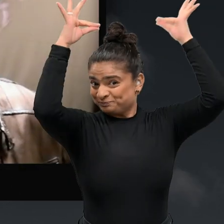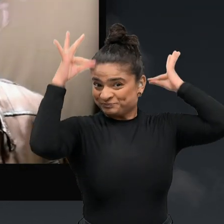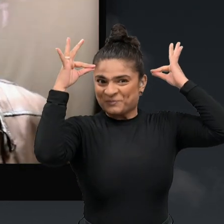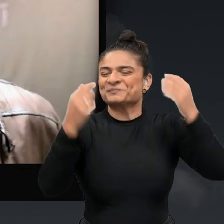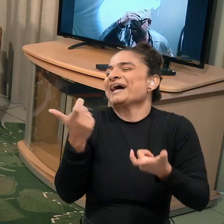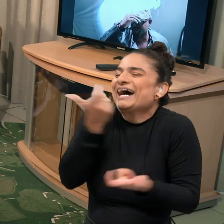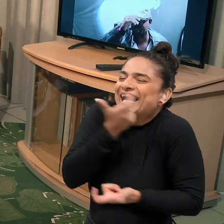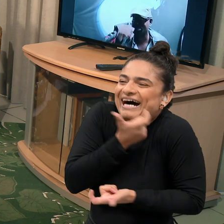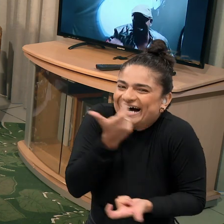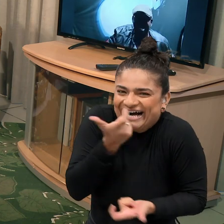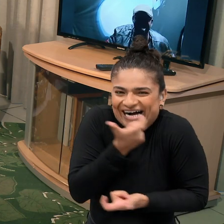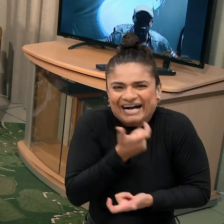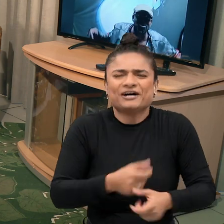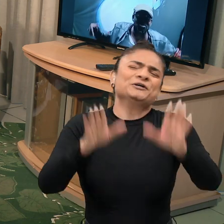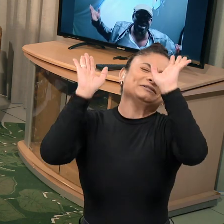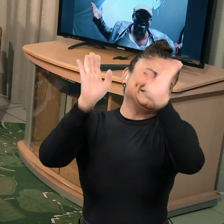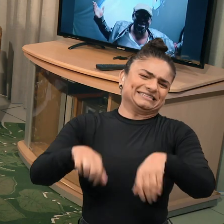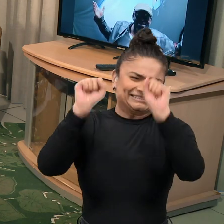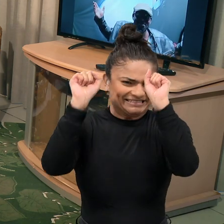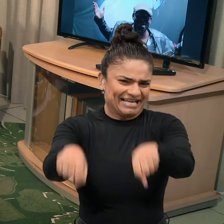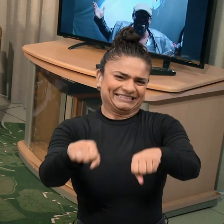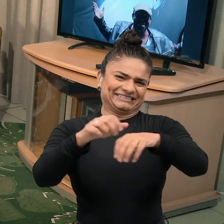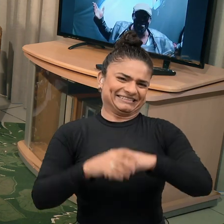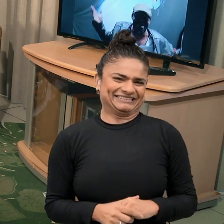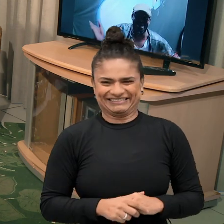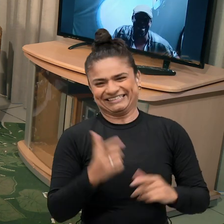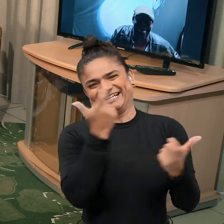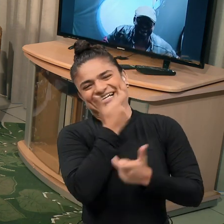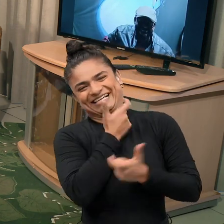wear my hat, I can wear my Absolutely.